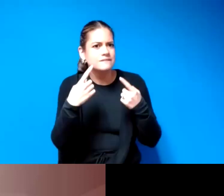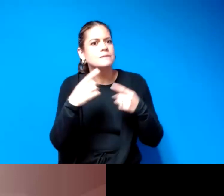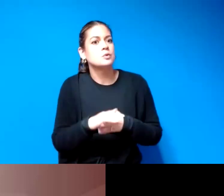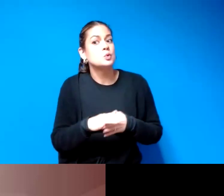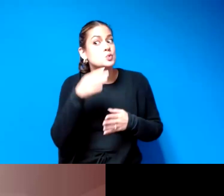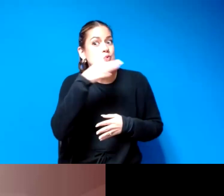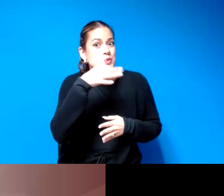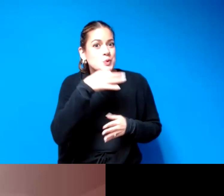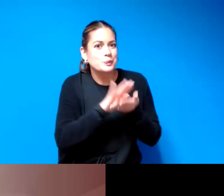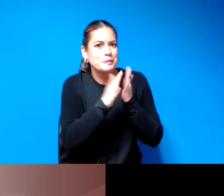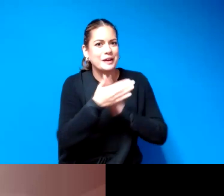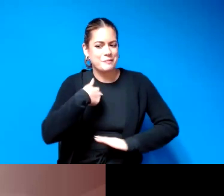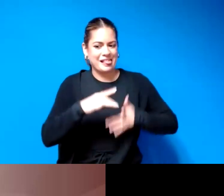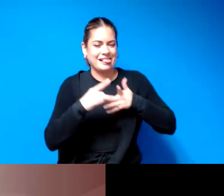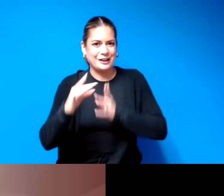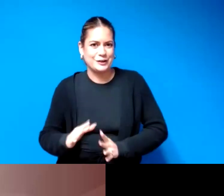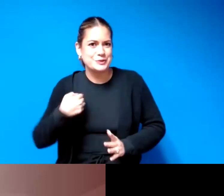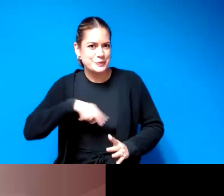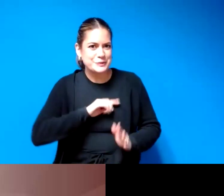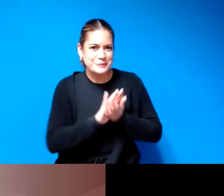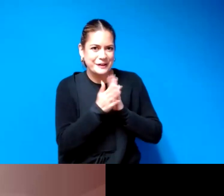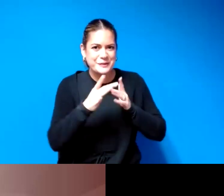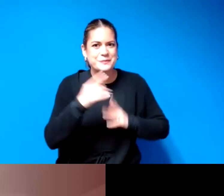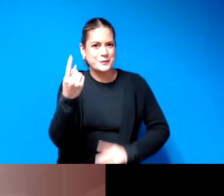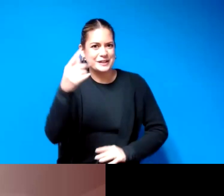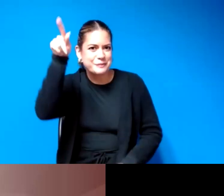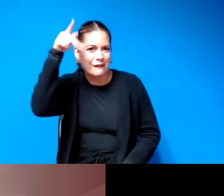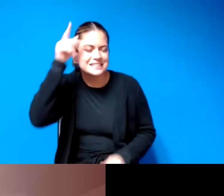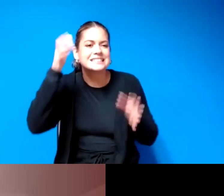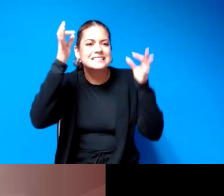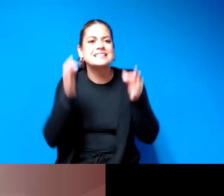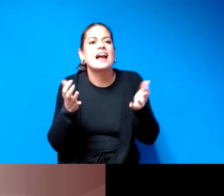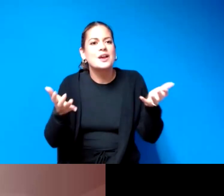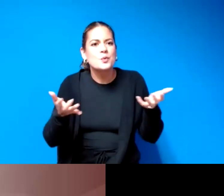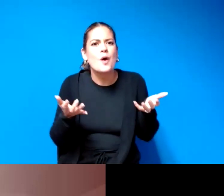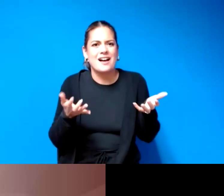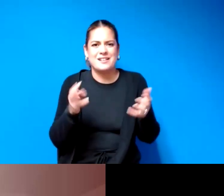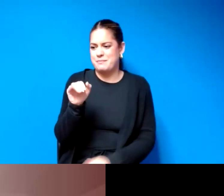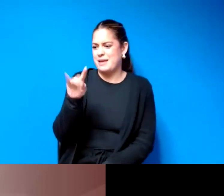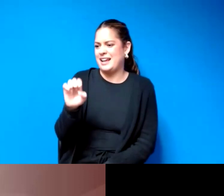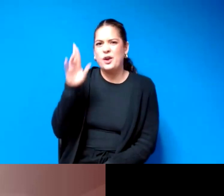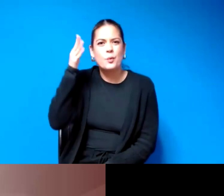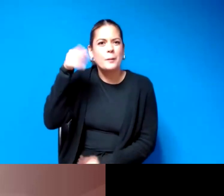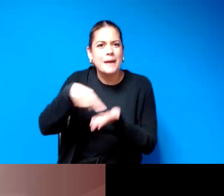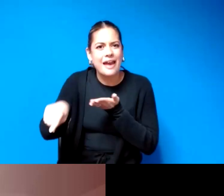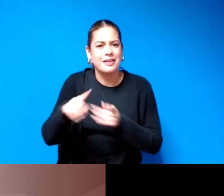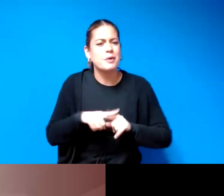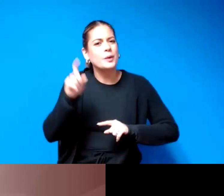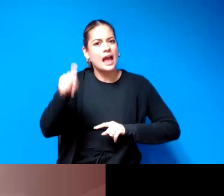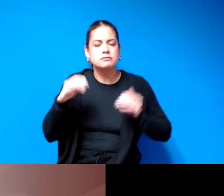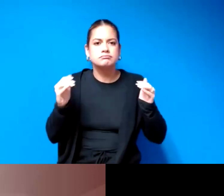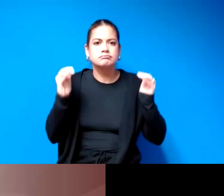services we will be the ones in politics we will be the ones deciding what a medic medicare will pay for but we have to keep